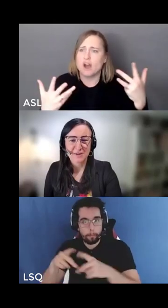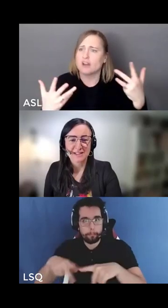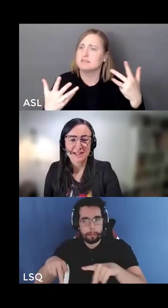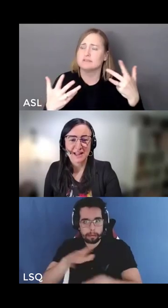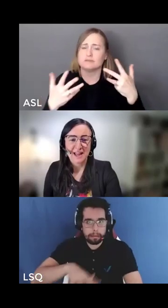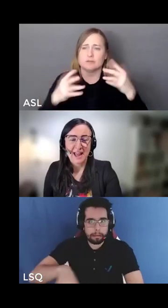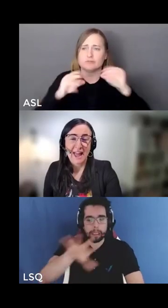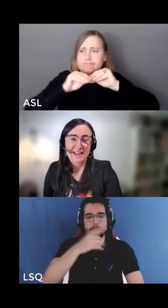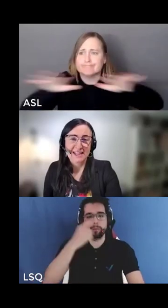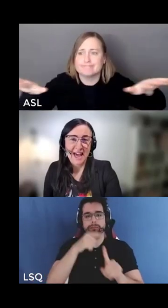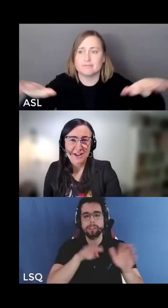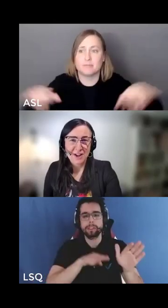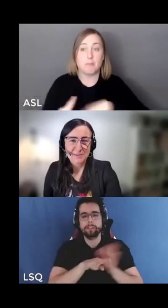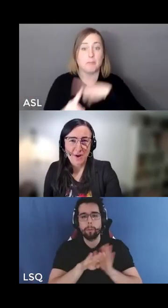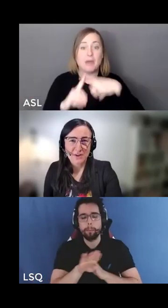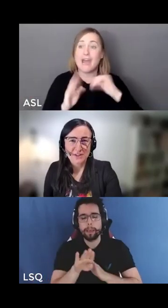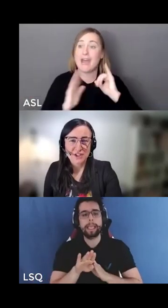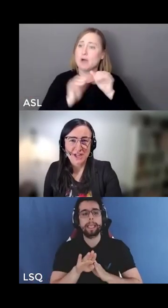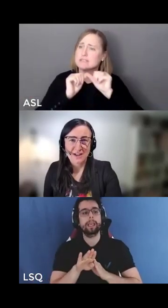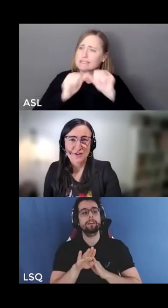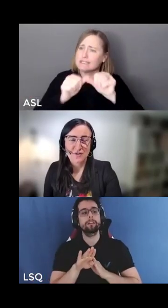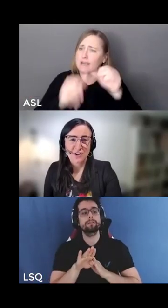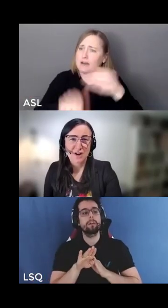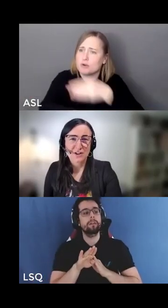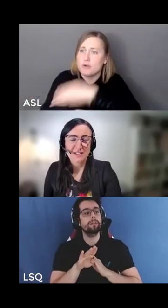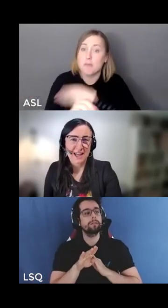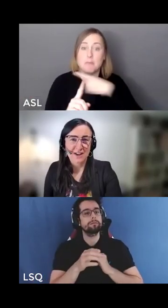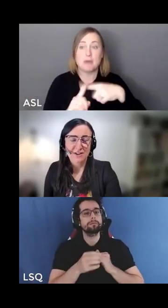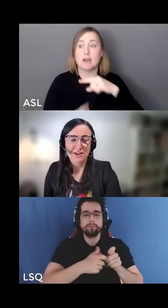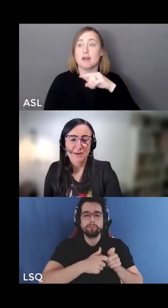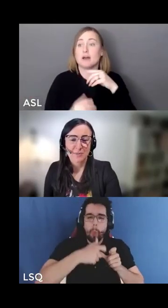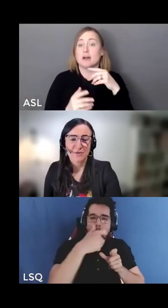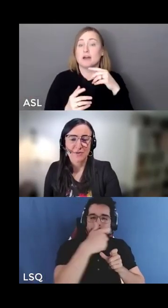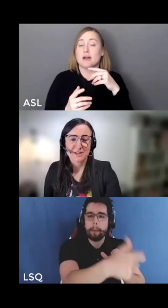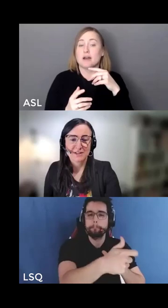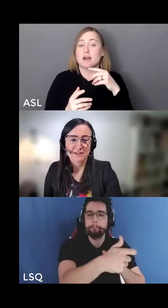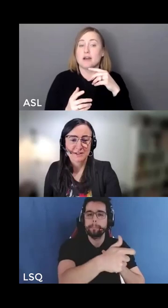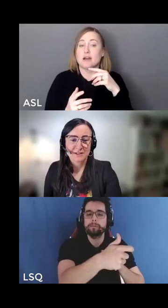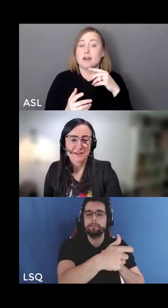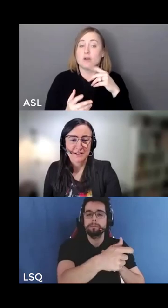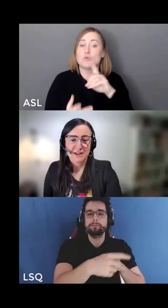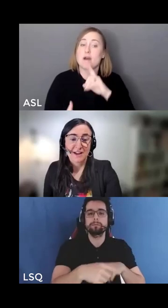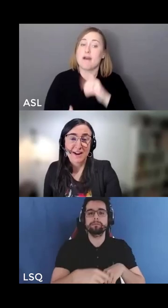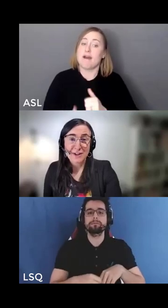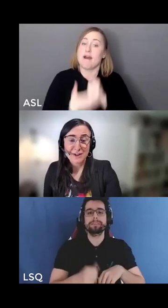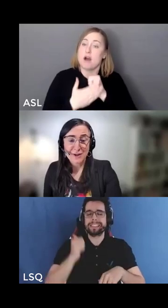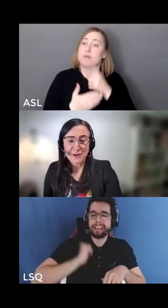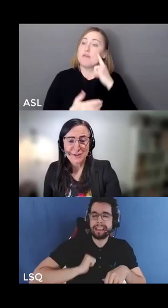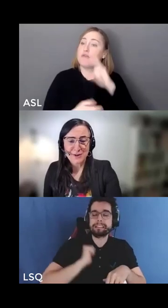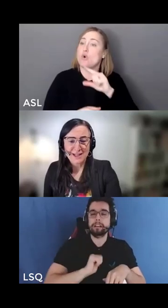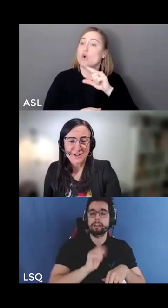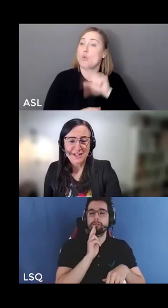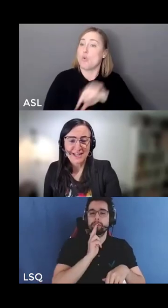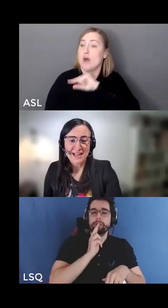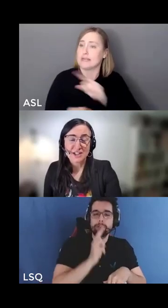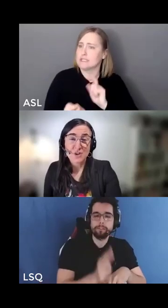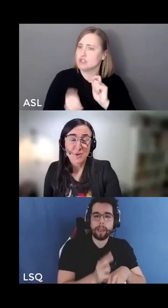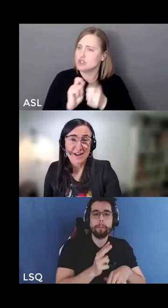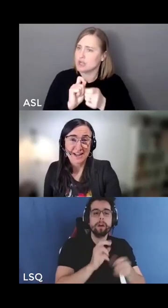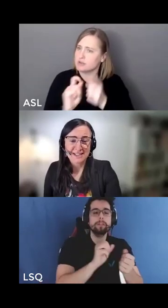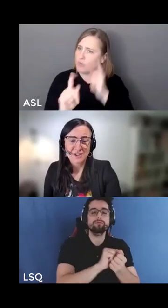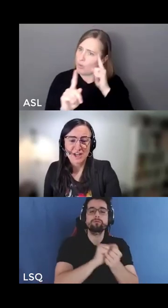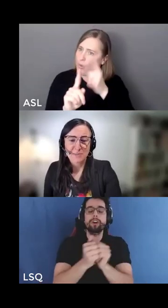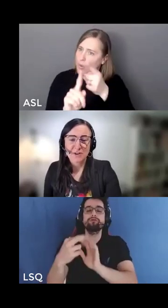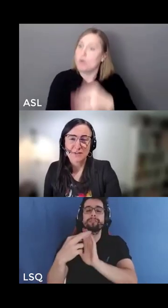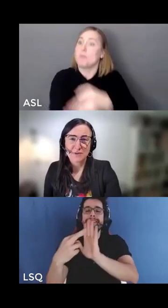improvement and catalyze policy change for large-scale improvement. I invite you to look at our strategy and to